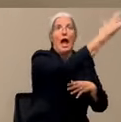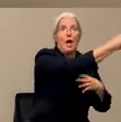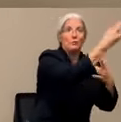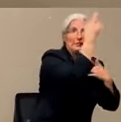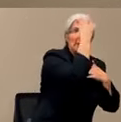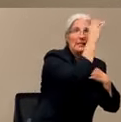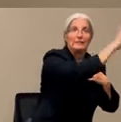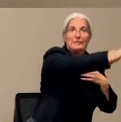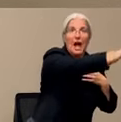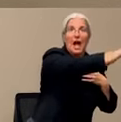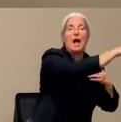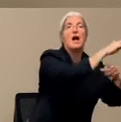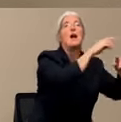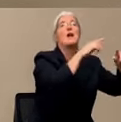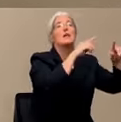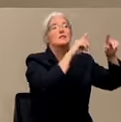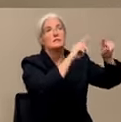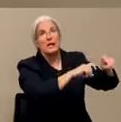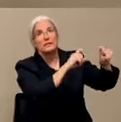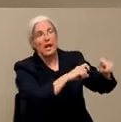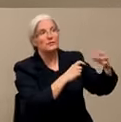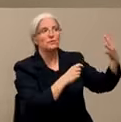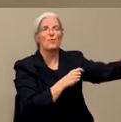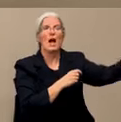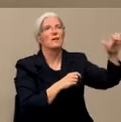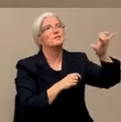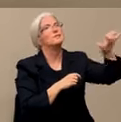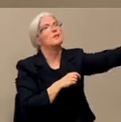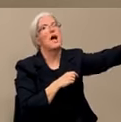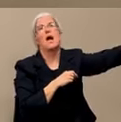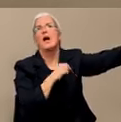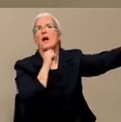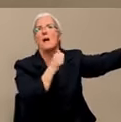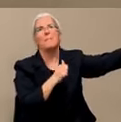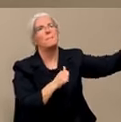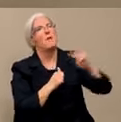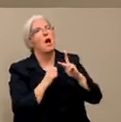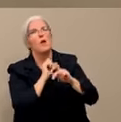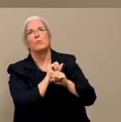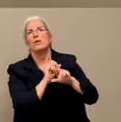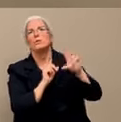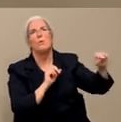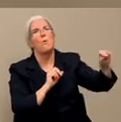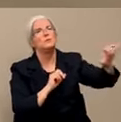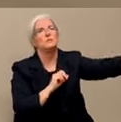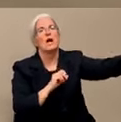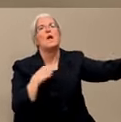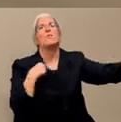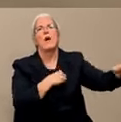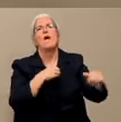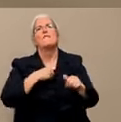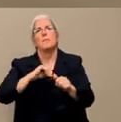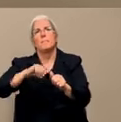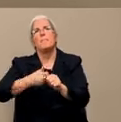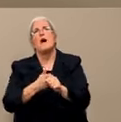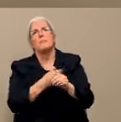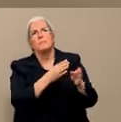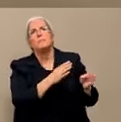stay at home and wait out their symptoms, then we do have alternate plans for that. The number one priority